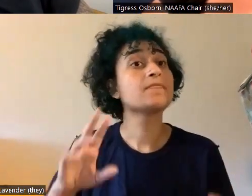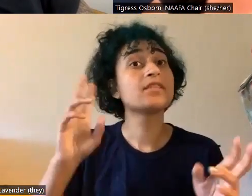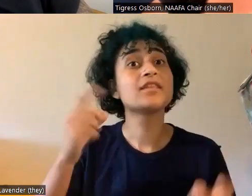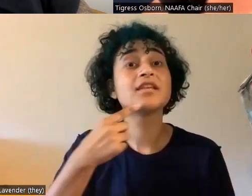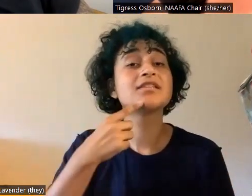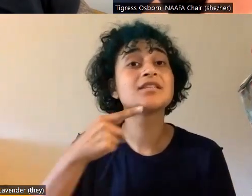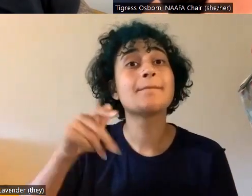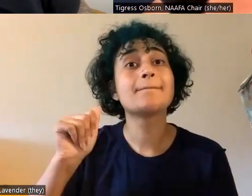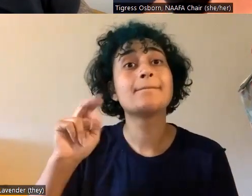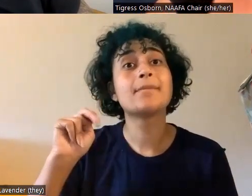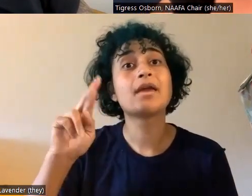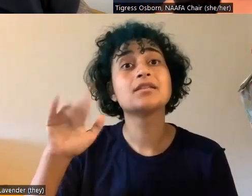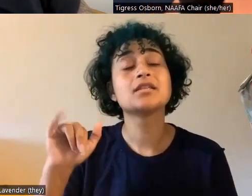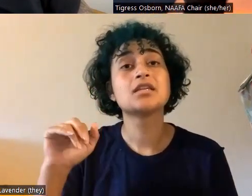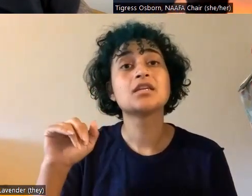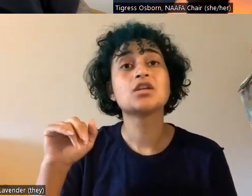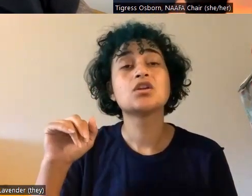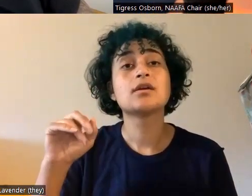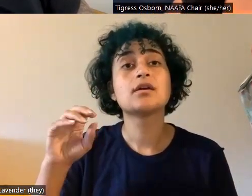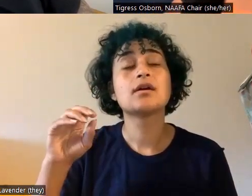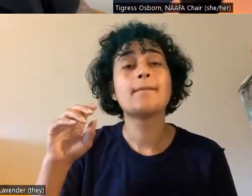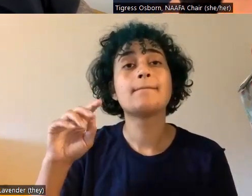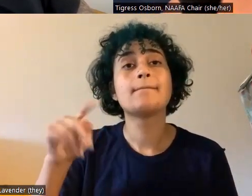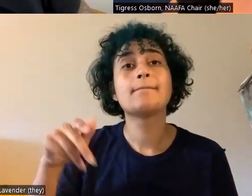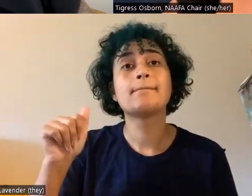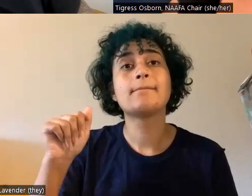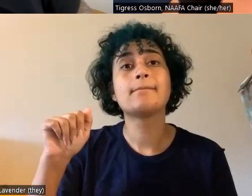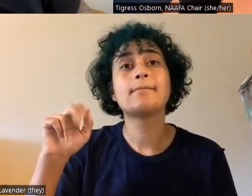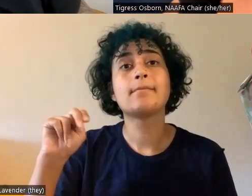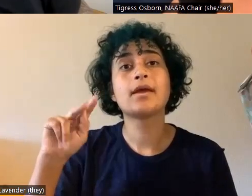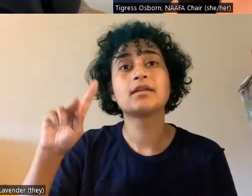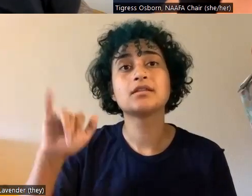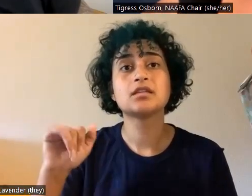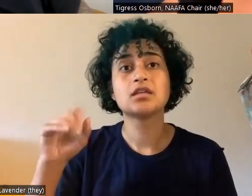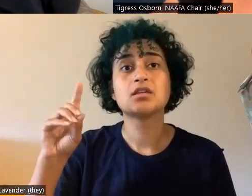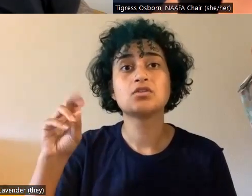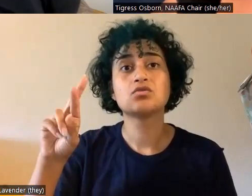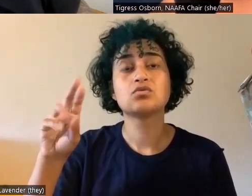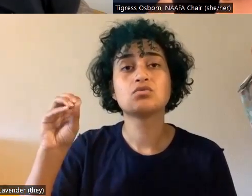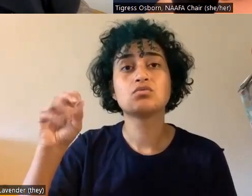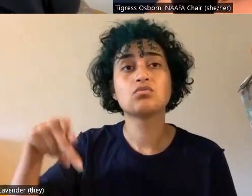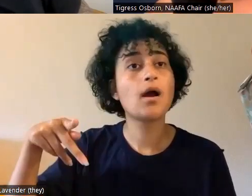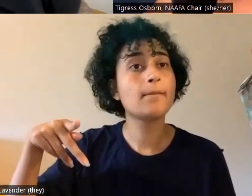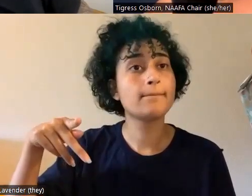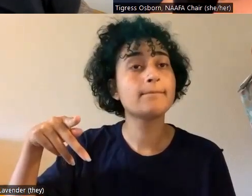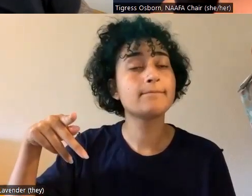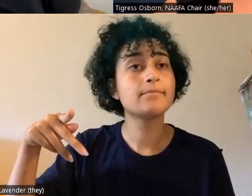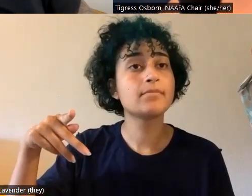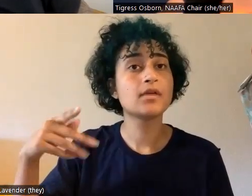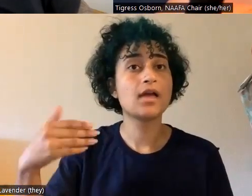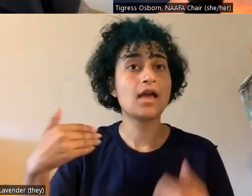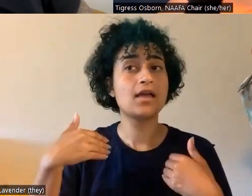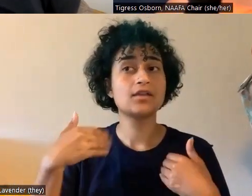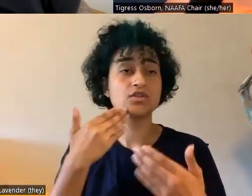undies for putting under your apron. And for those who don't know that terminology, apron is usually when you have sort of a hangy belly. So that